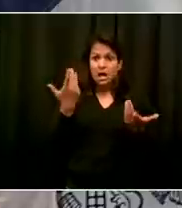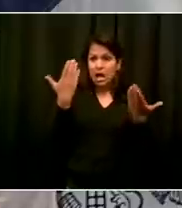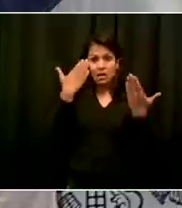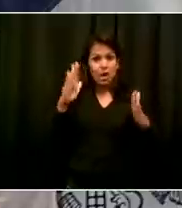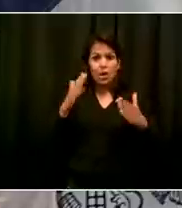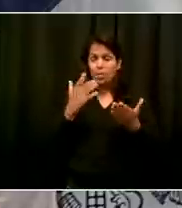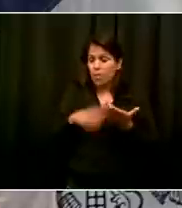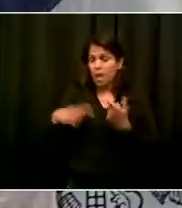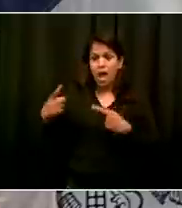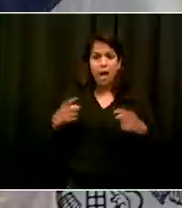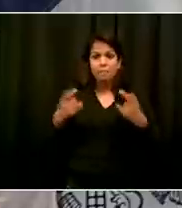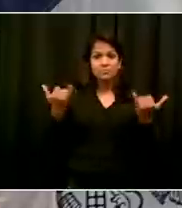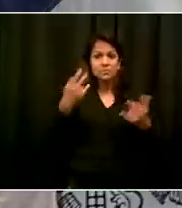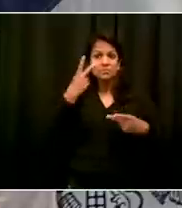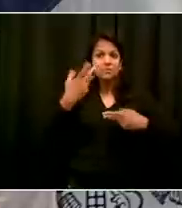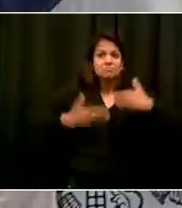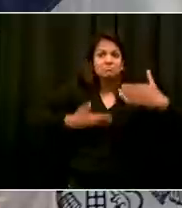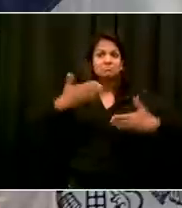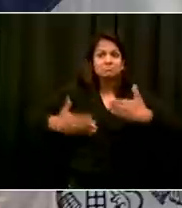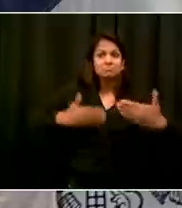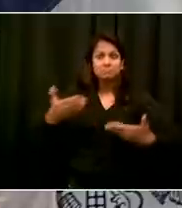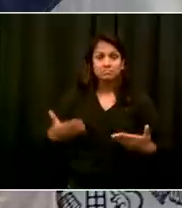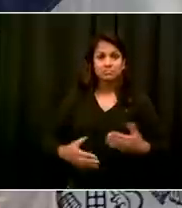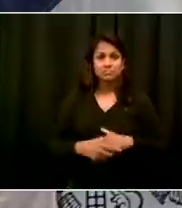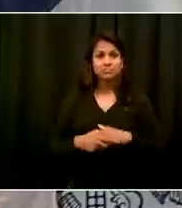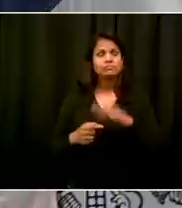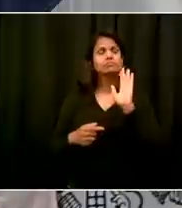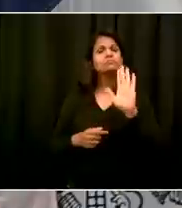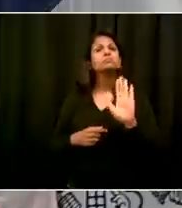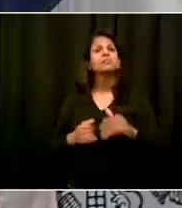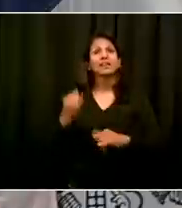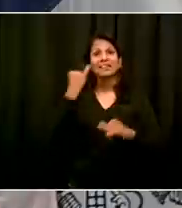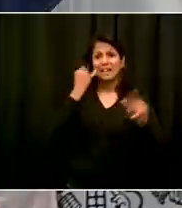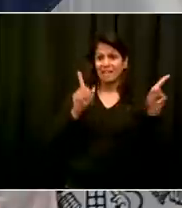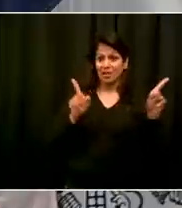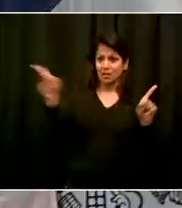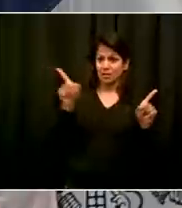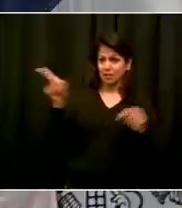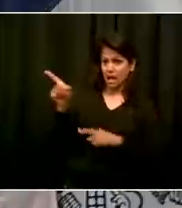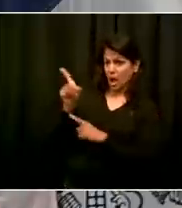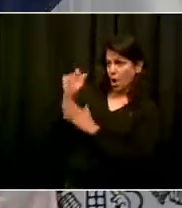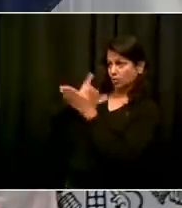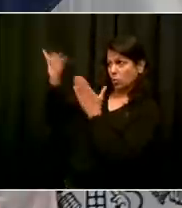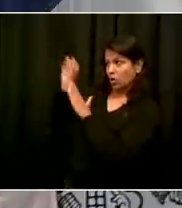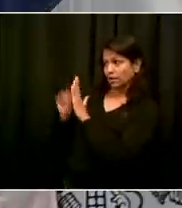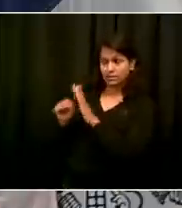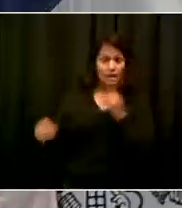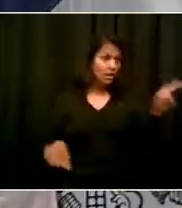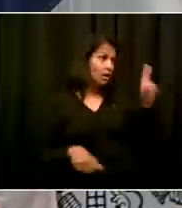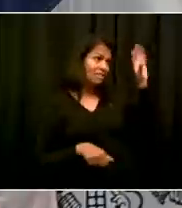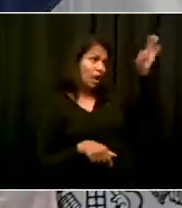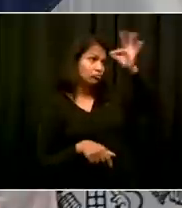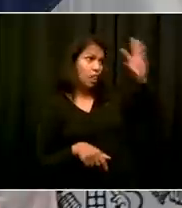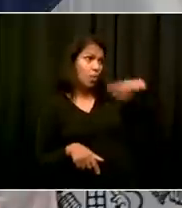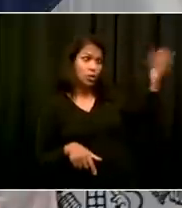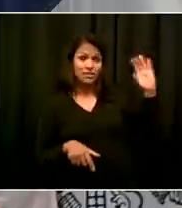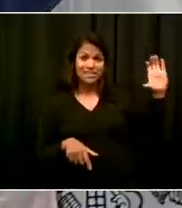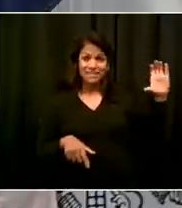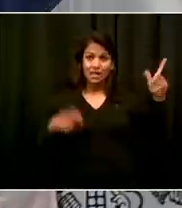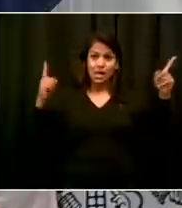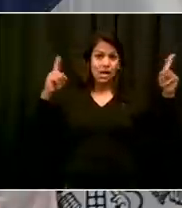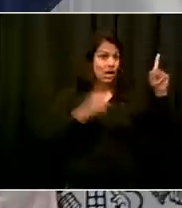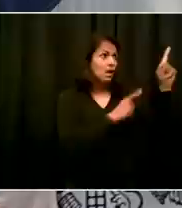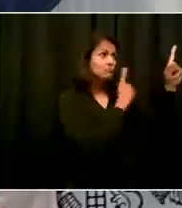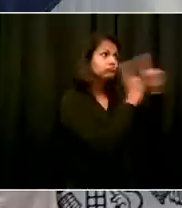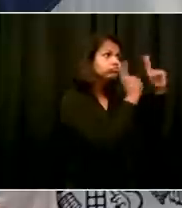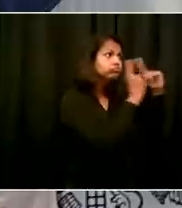options available and more positive options available, we're going to pursue them. If at some point it's quite clear that none of these things is happening, no